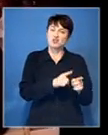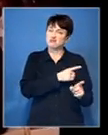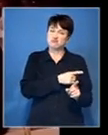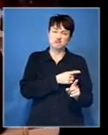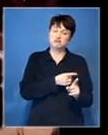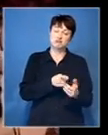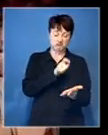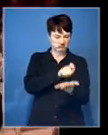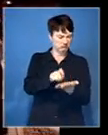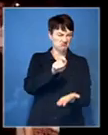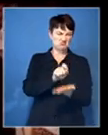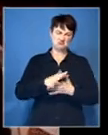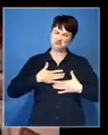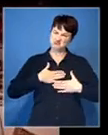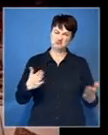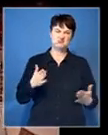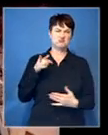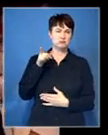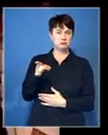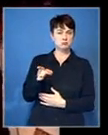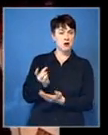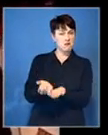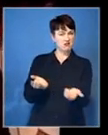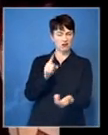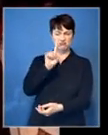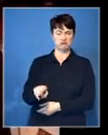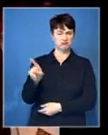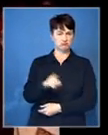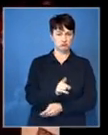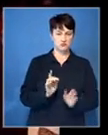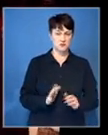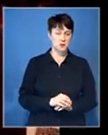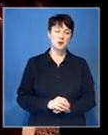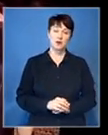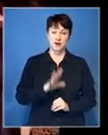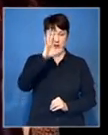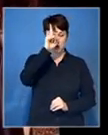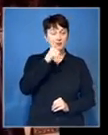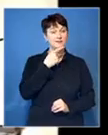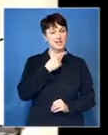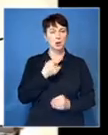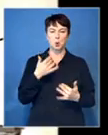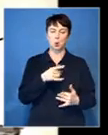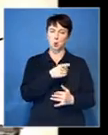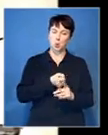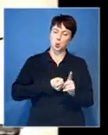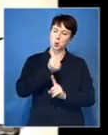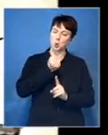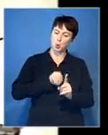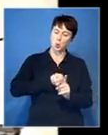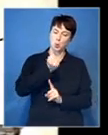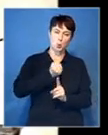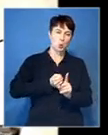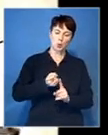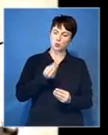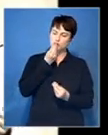The Nelson Mandela Foundation says Gordomo was a great writer, patriot and voice for equality and democracy. Mandela had a long